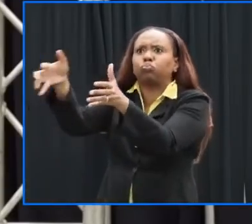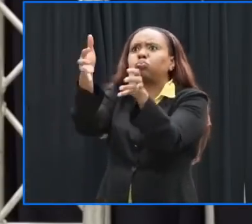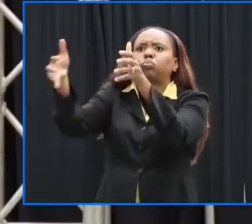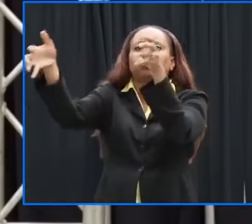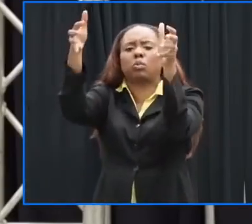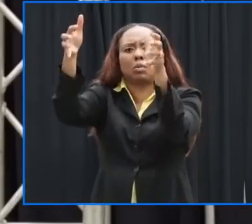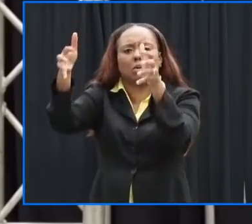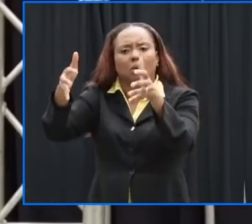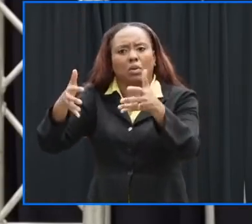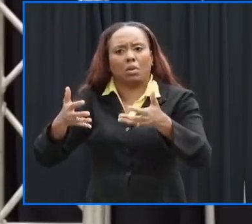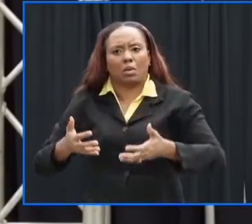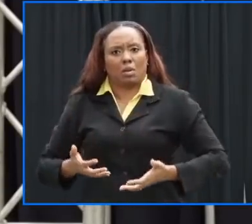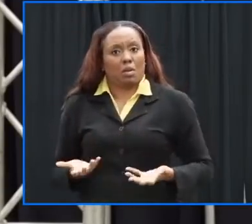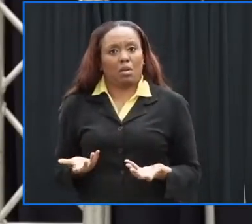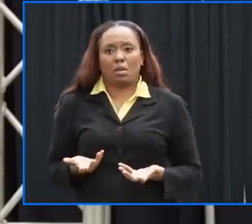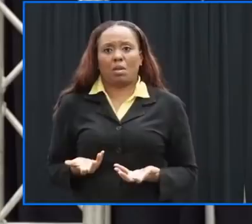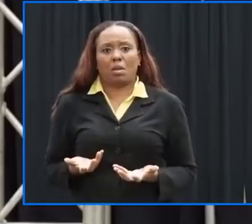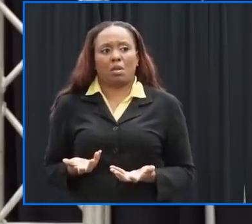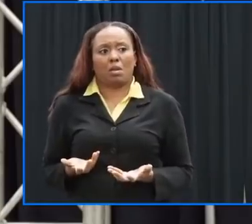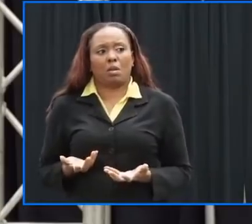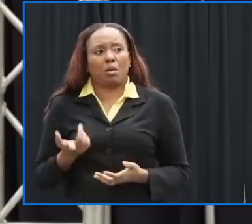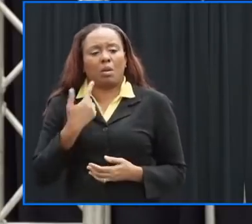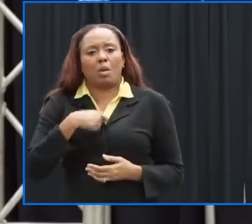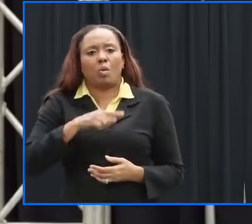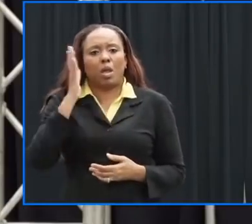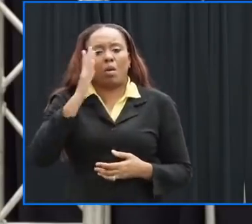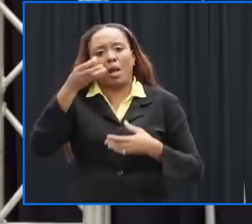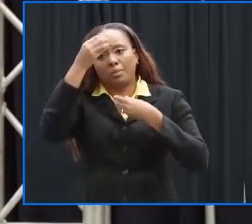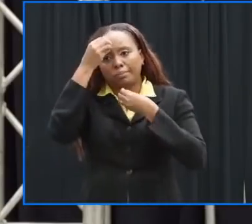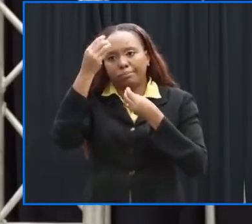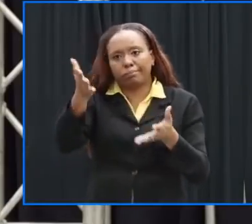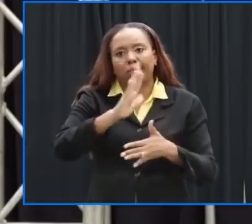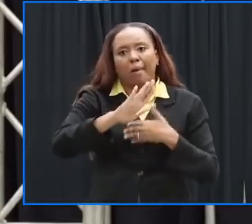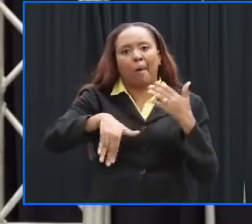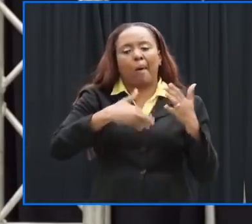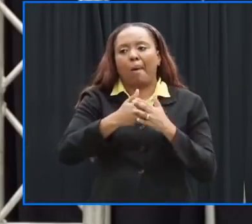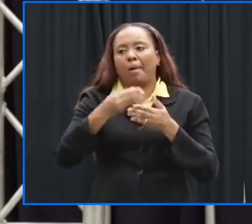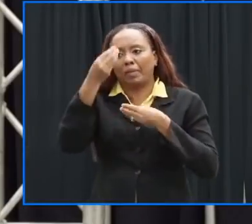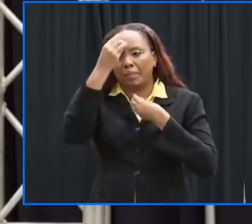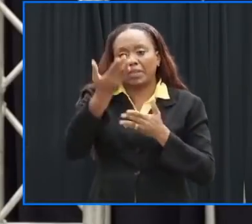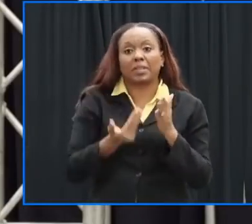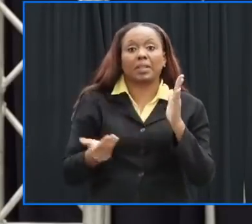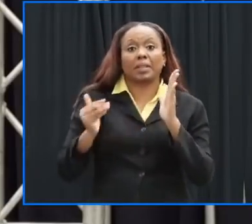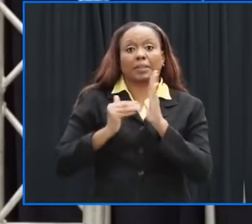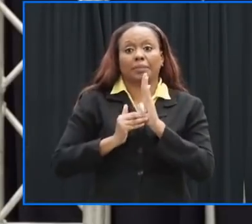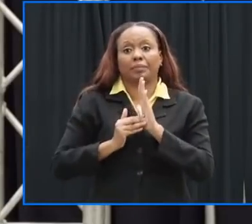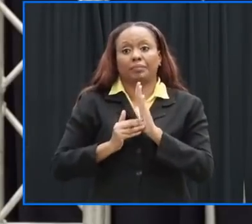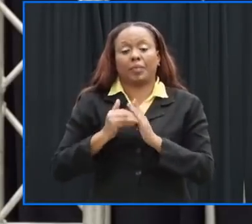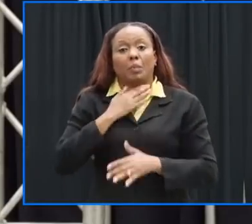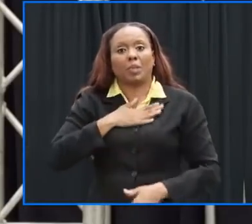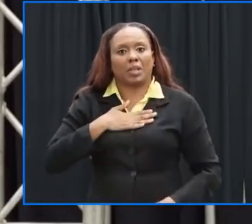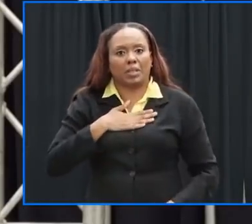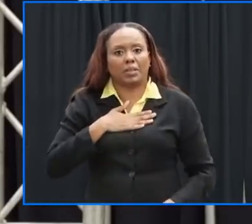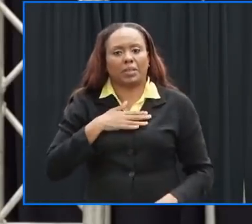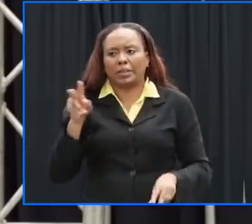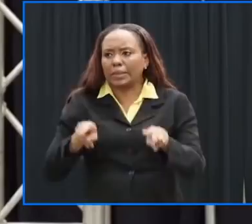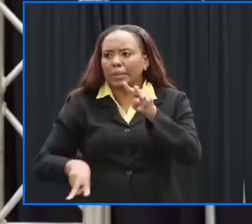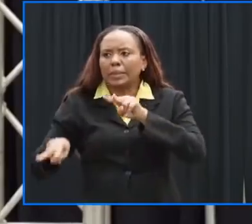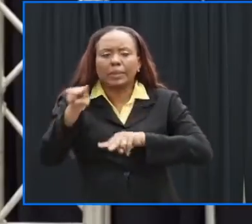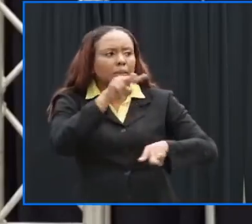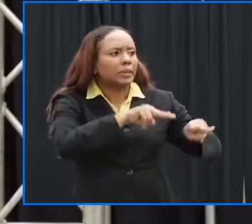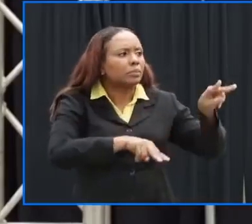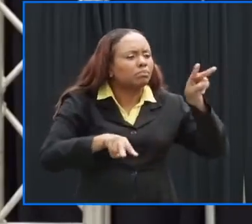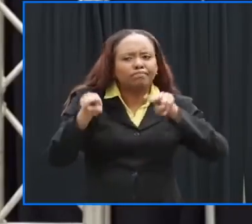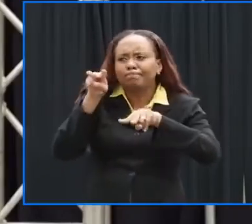all this messaging again before the the event but for those who have heard just you have some time still to secure your surroundings i'm